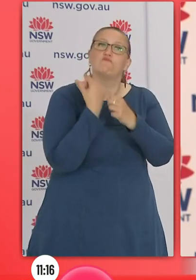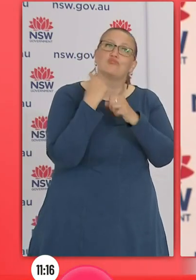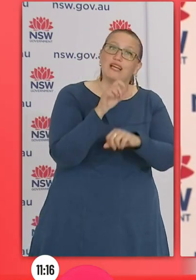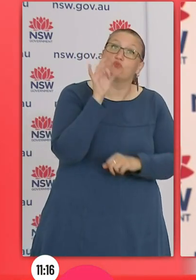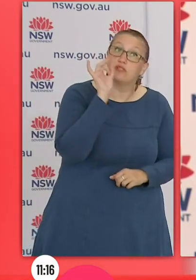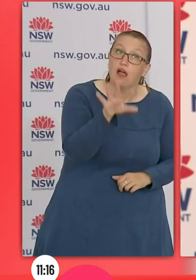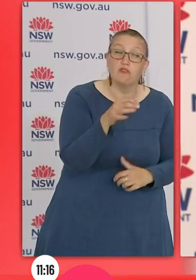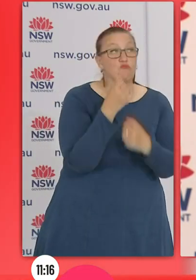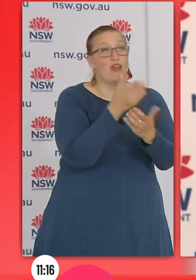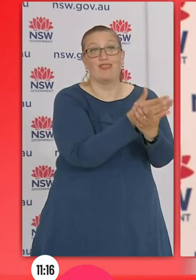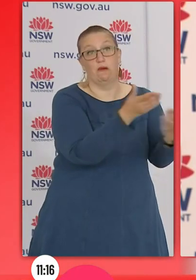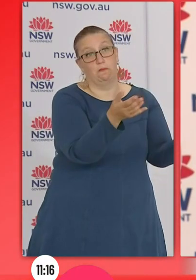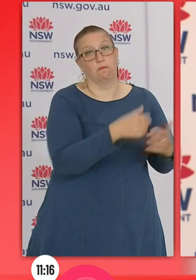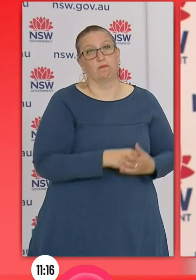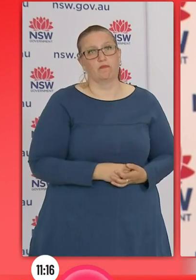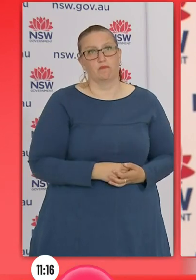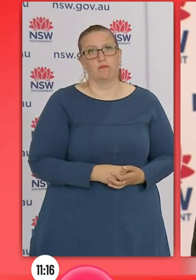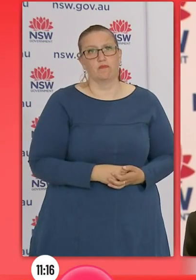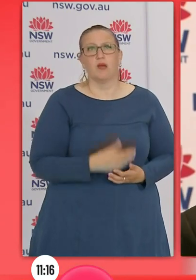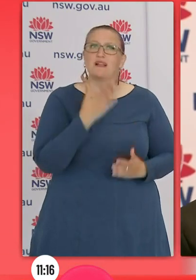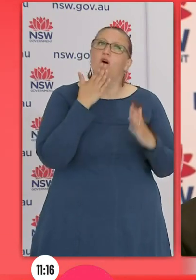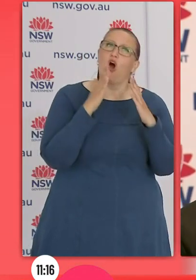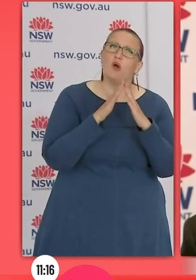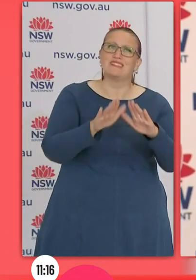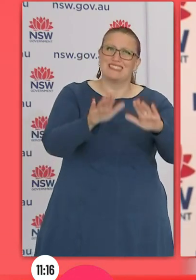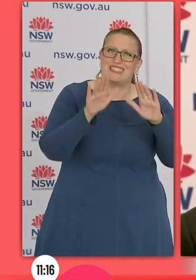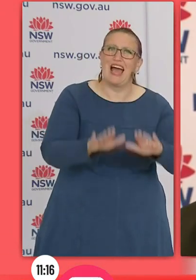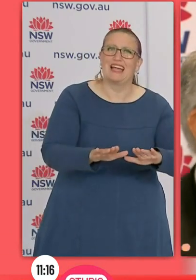Stay home and less for essential work. Thank you.